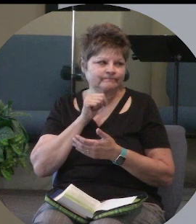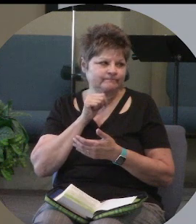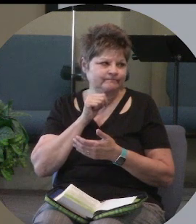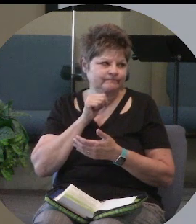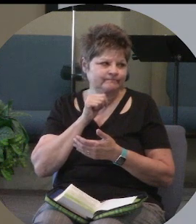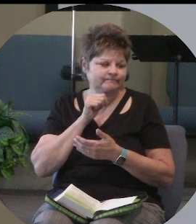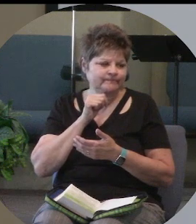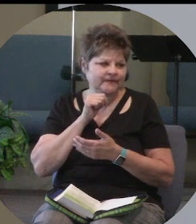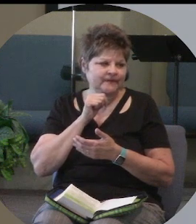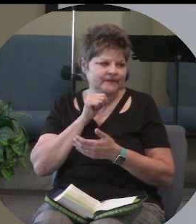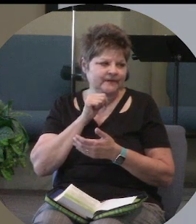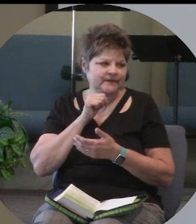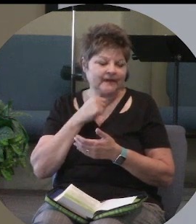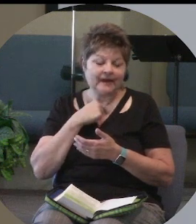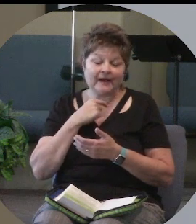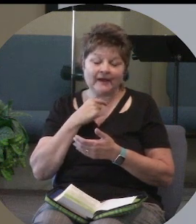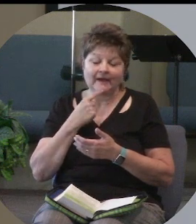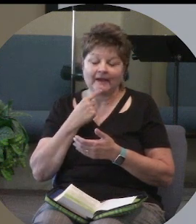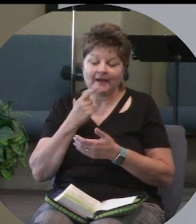mangle